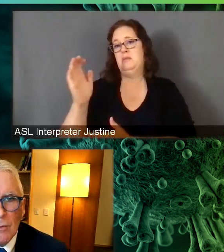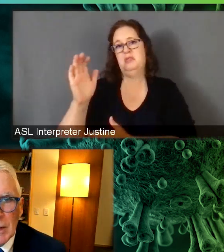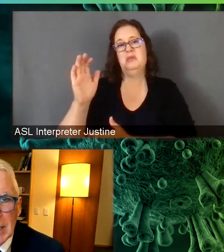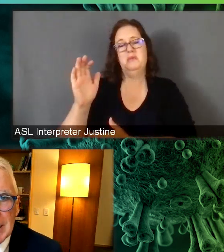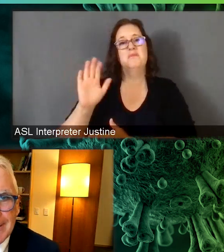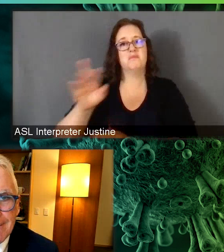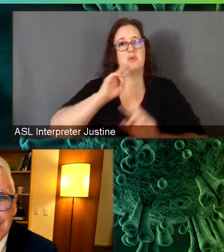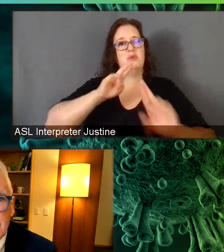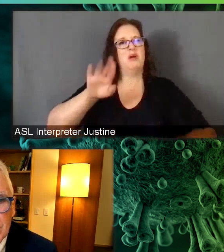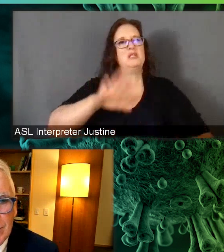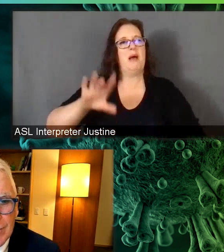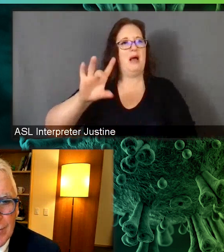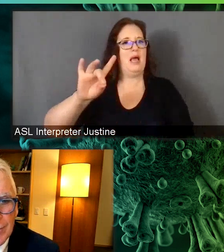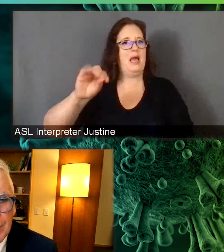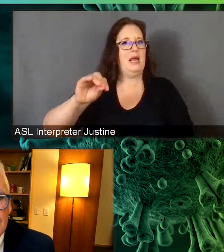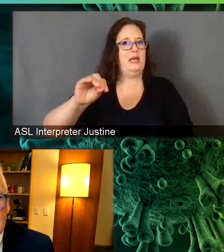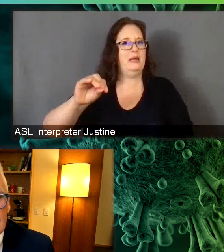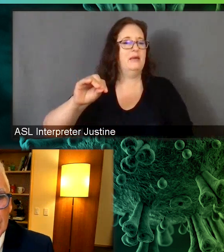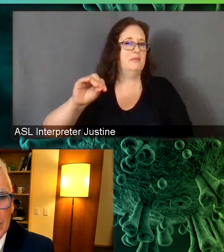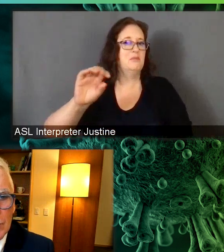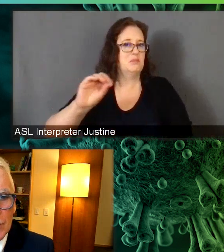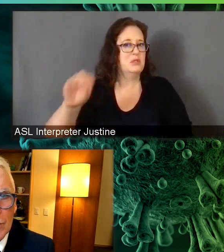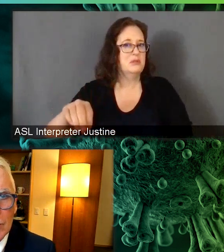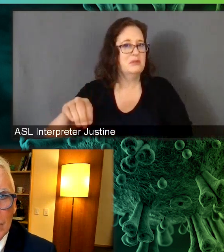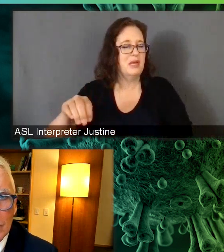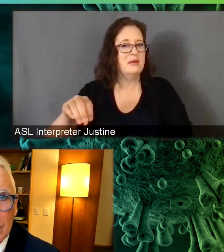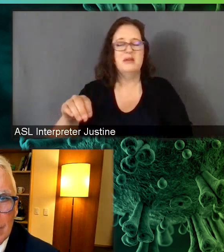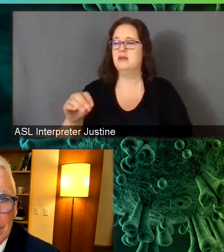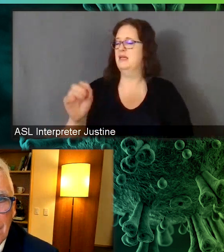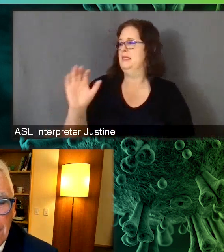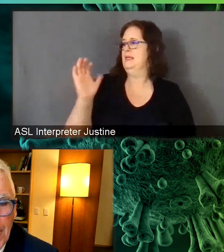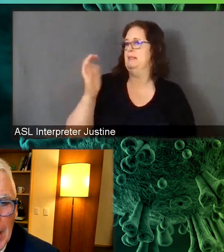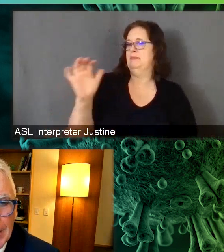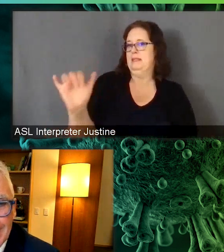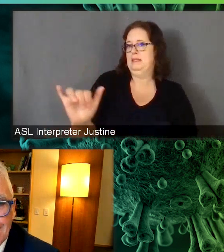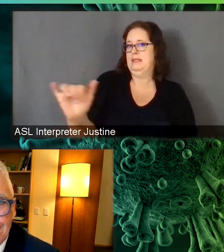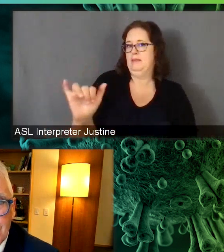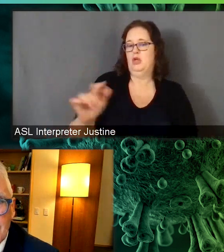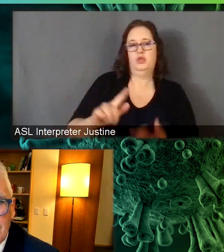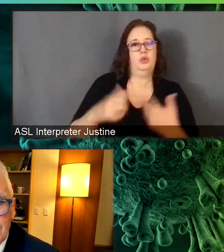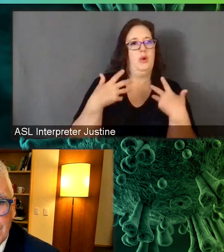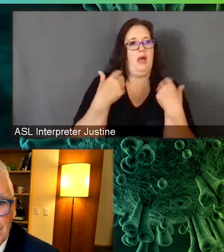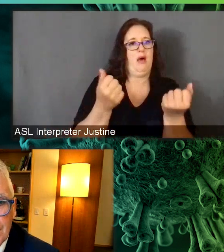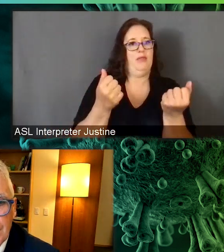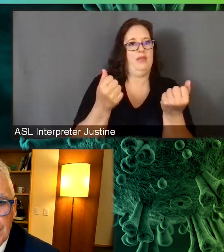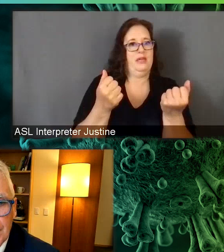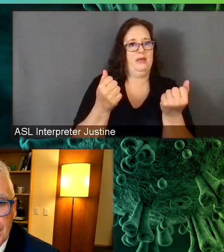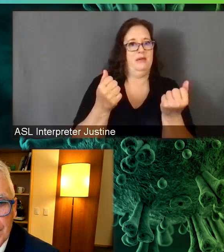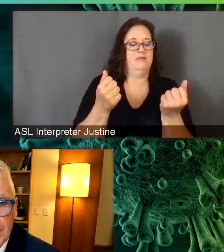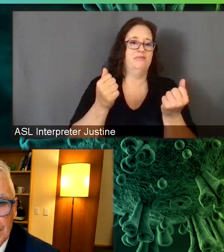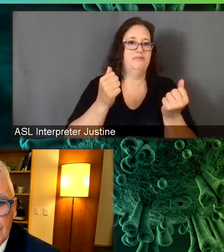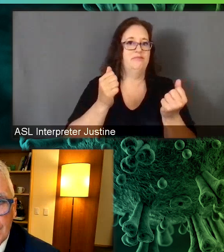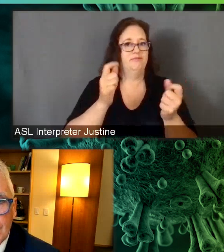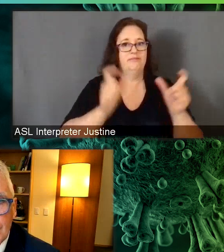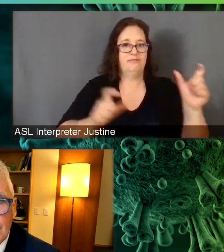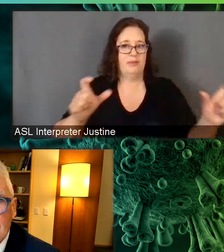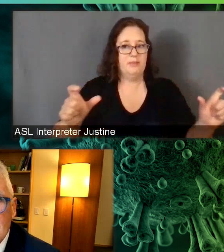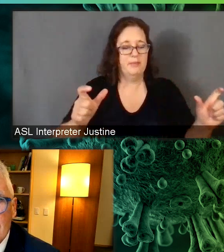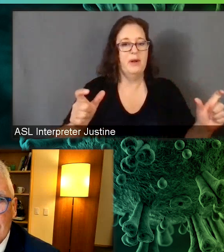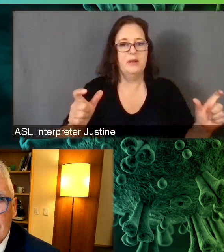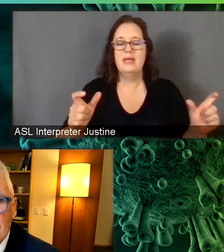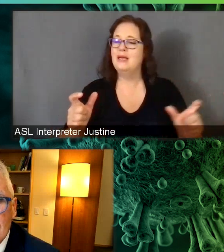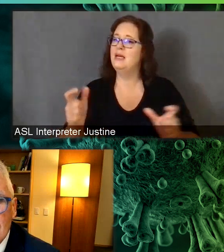So near approaching what we see in our healthy individuals, despite that many of these patients don't get quite the same levels of